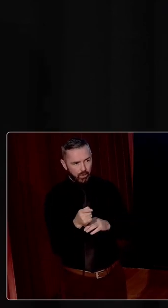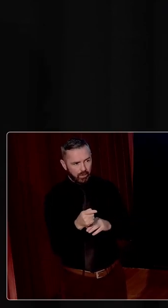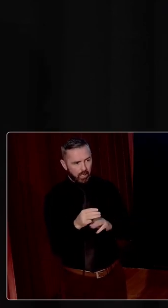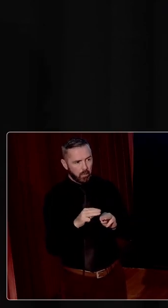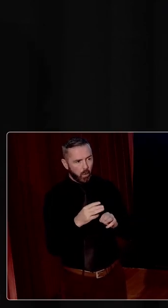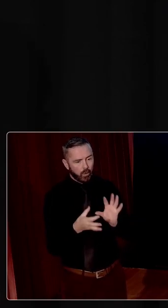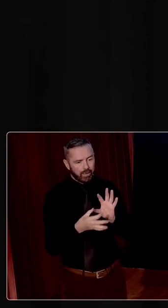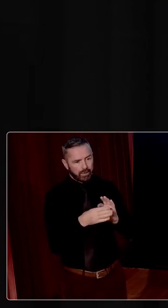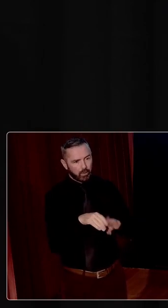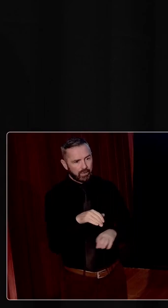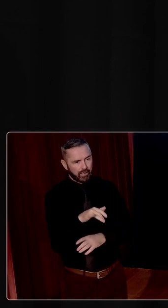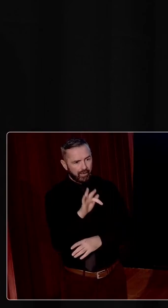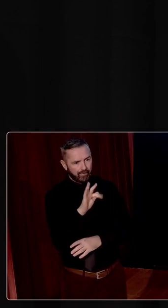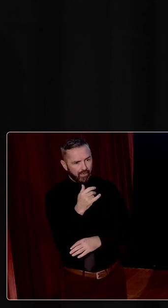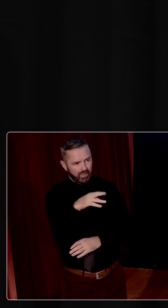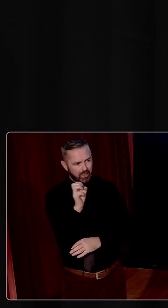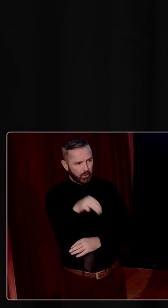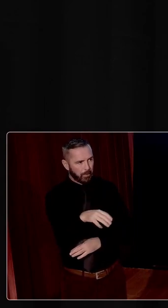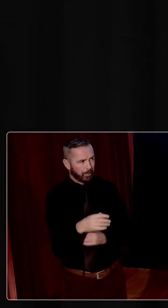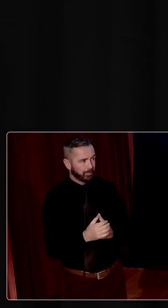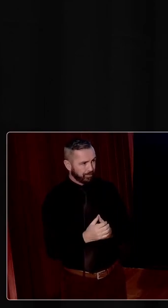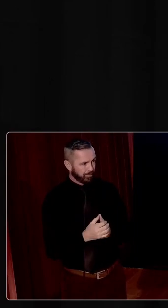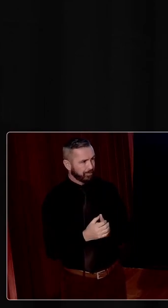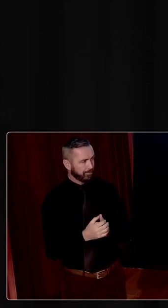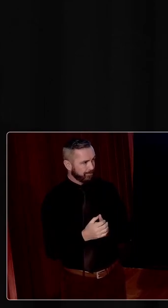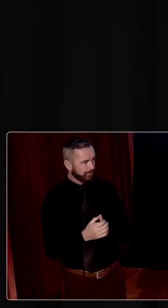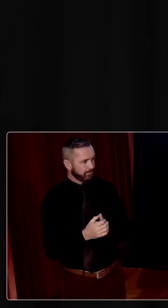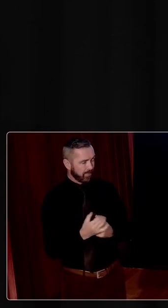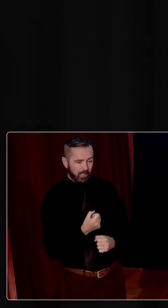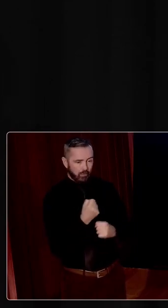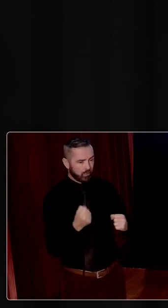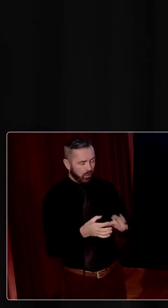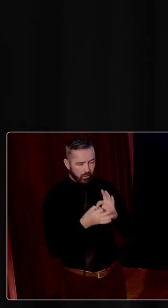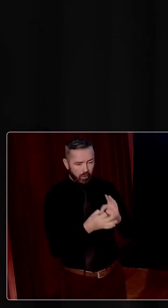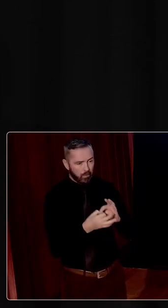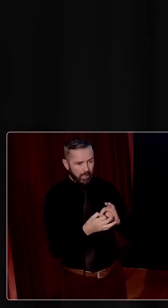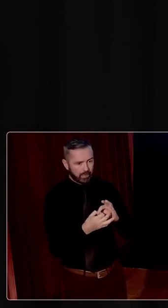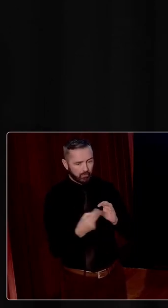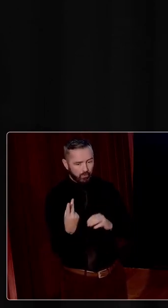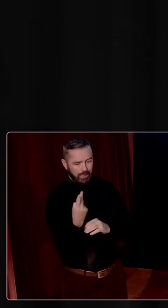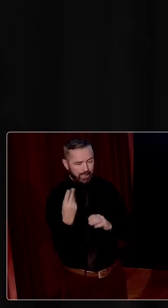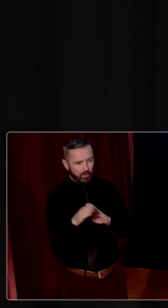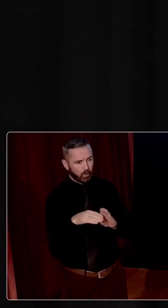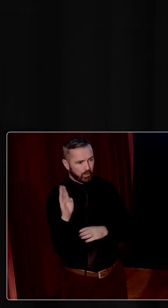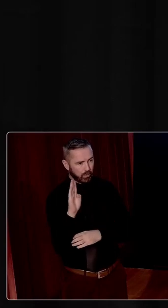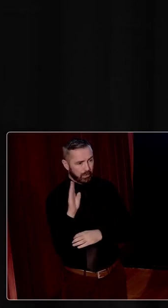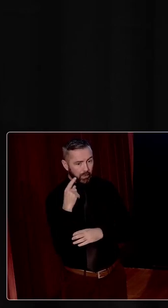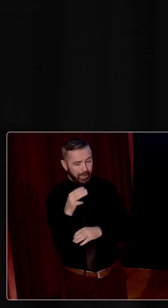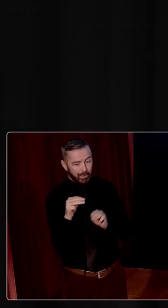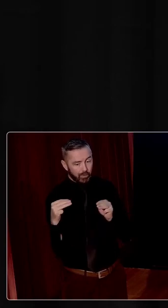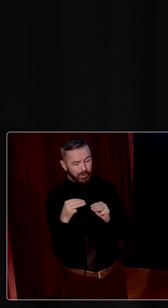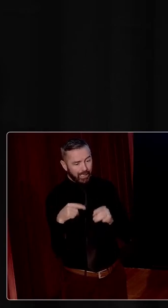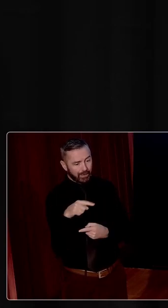to fascism. Uh, and there were, in spite of the complex relationship with Britain, as you said, there's the, they, they shield